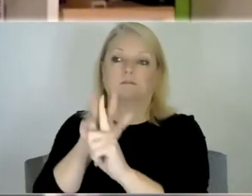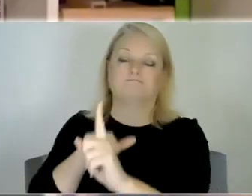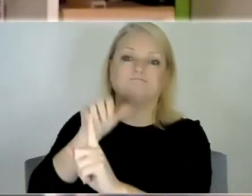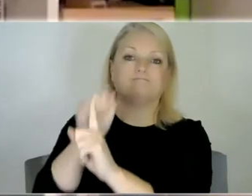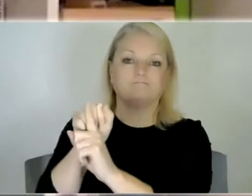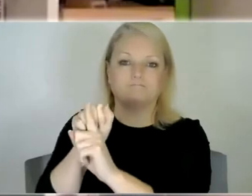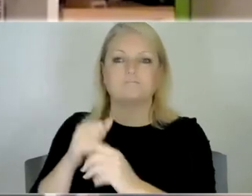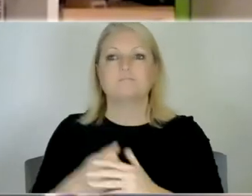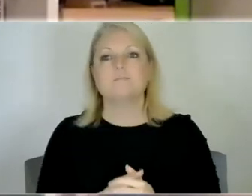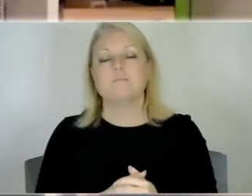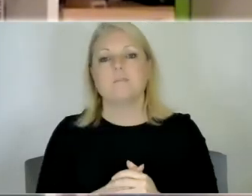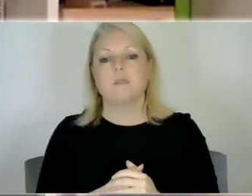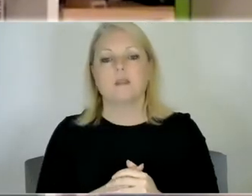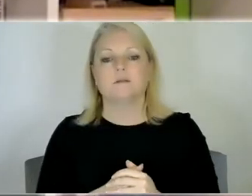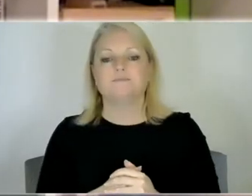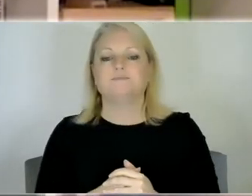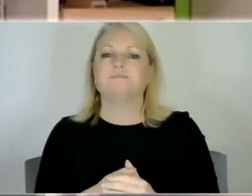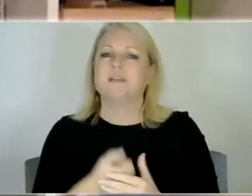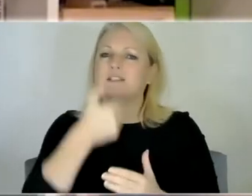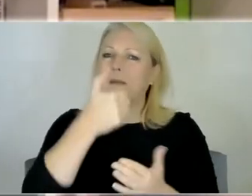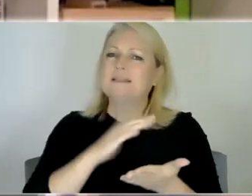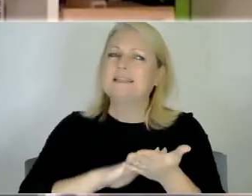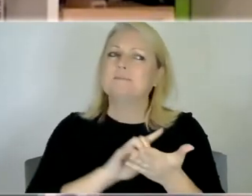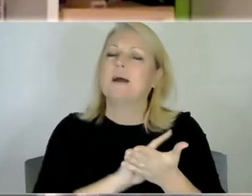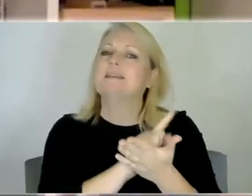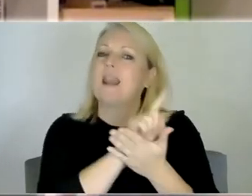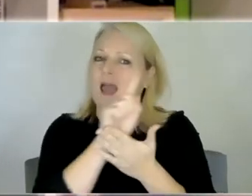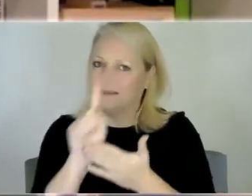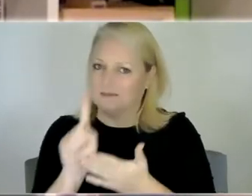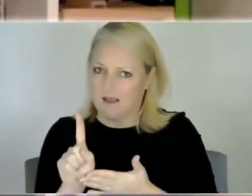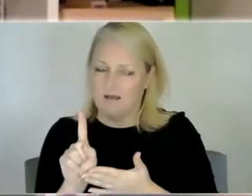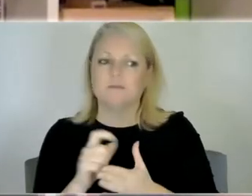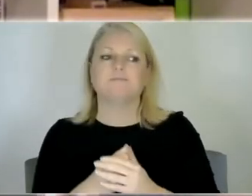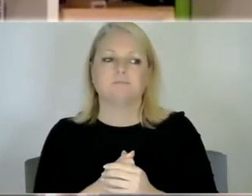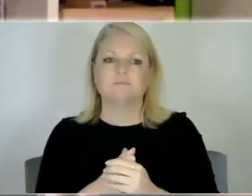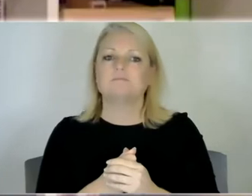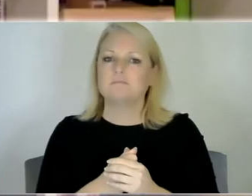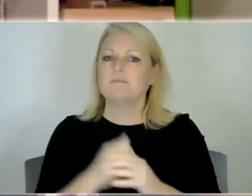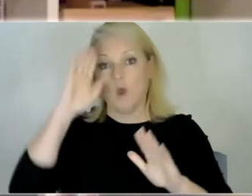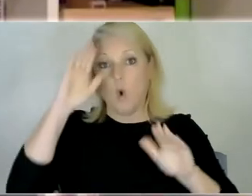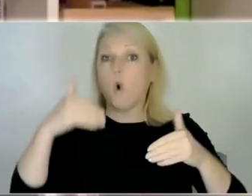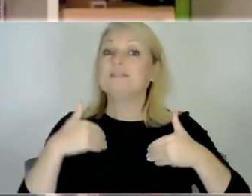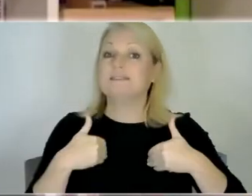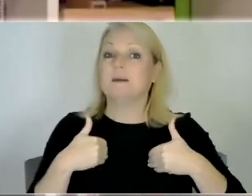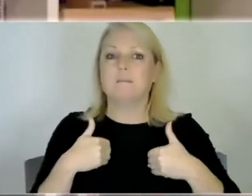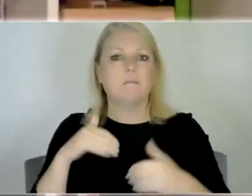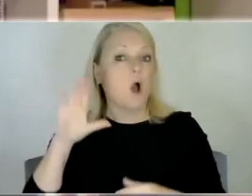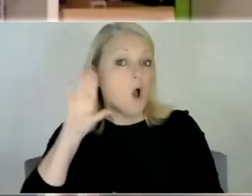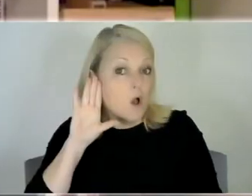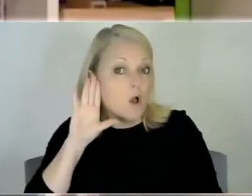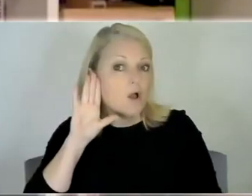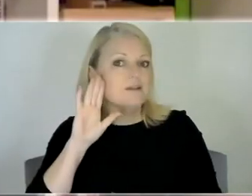so by then I think about another six months passed and obviously the word autism had been brought up but